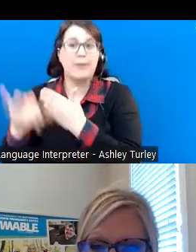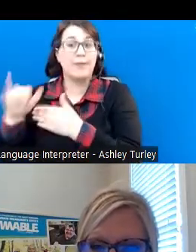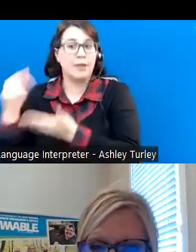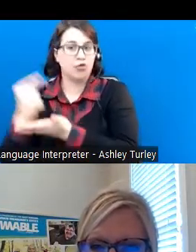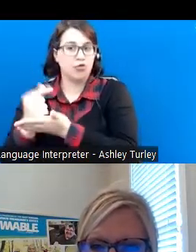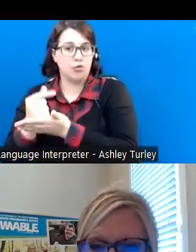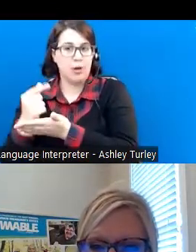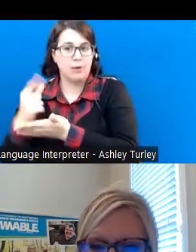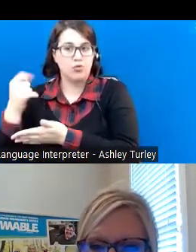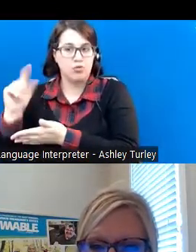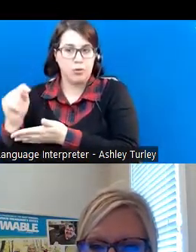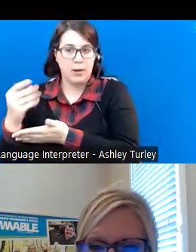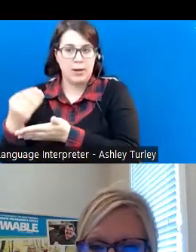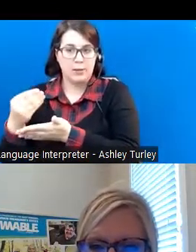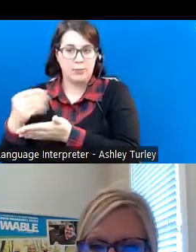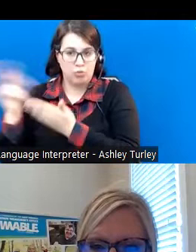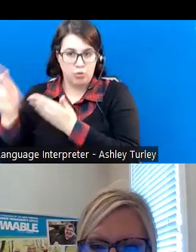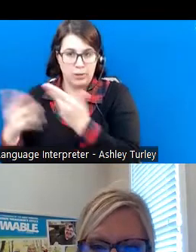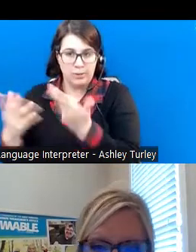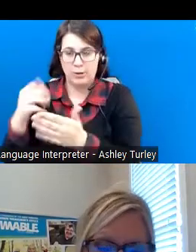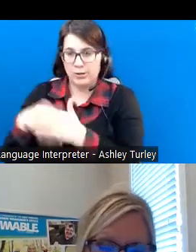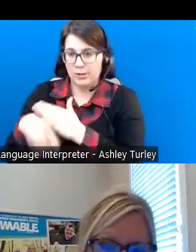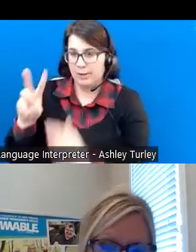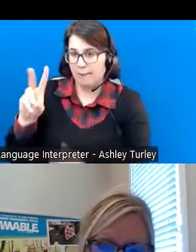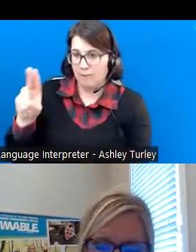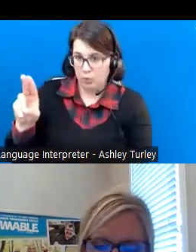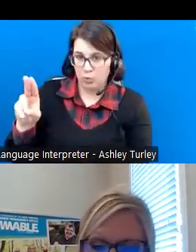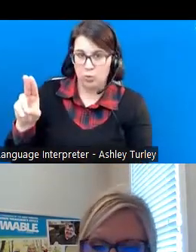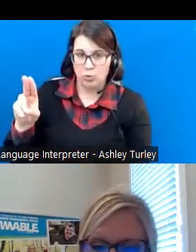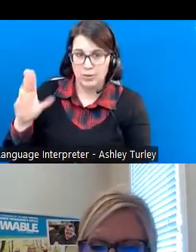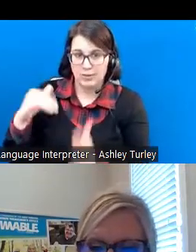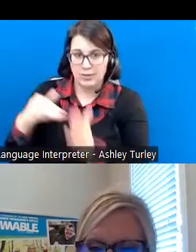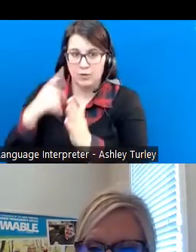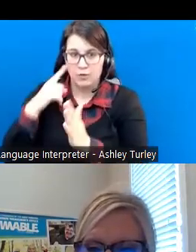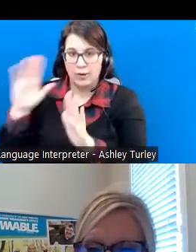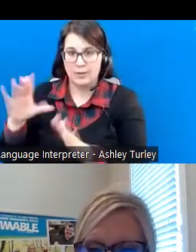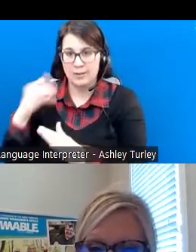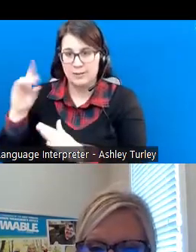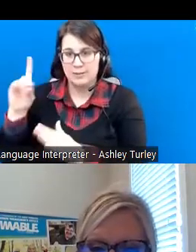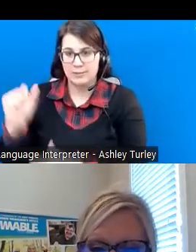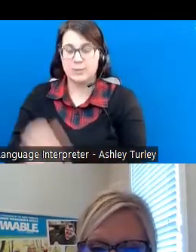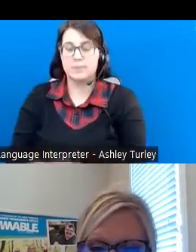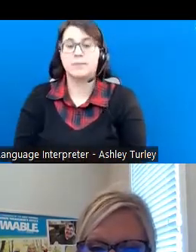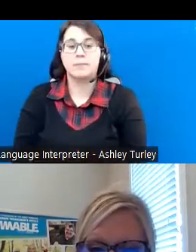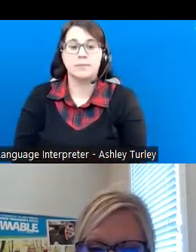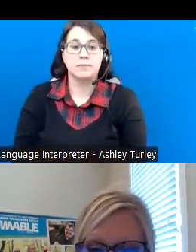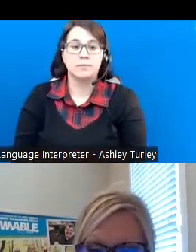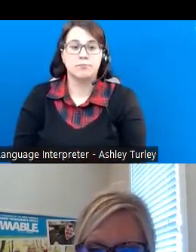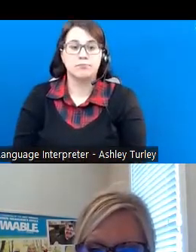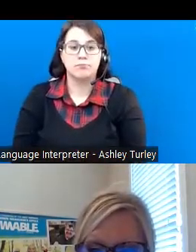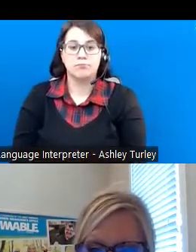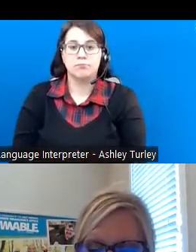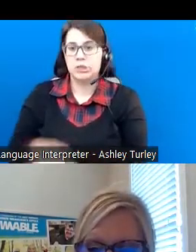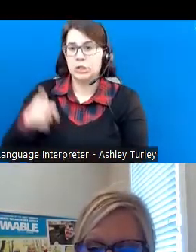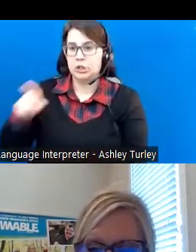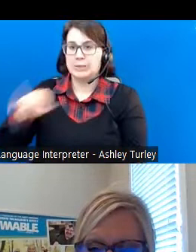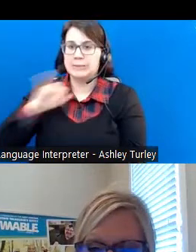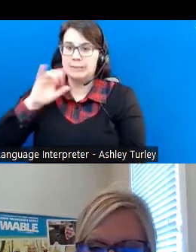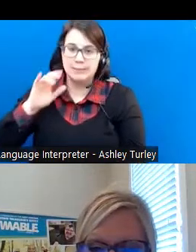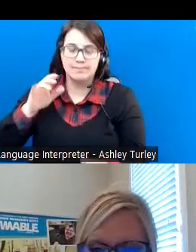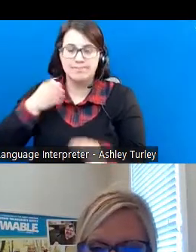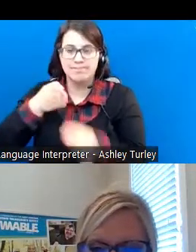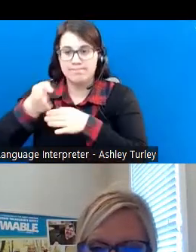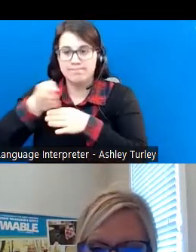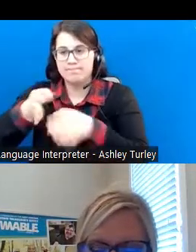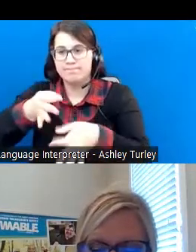Virginia at the West Virginia University Center for Excellence in Disabilities. She is considered a subject matter expert in the area